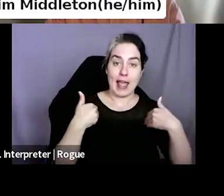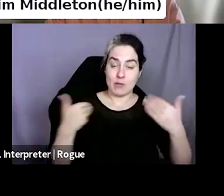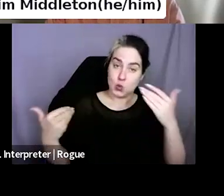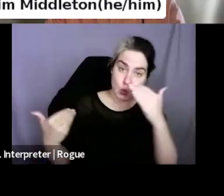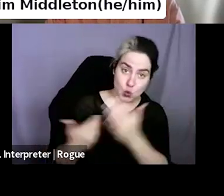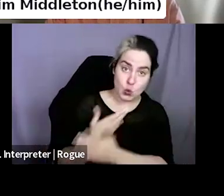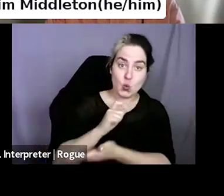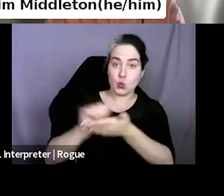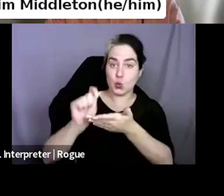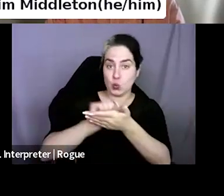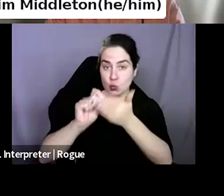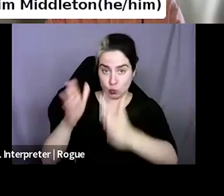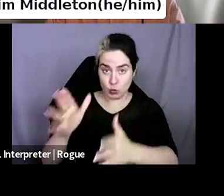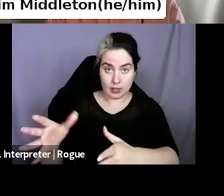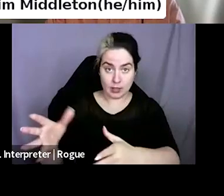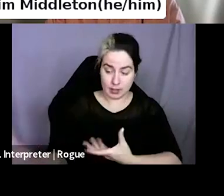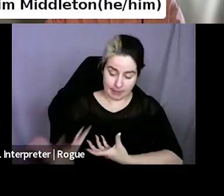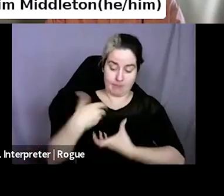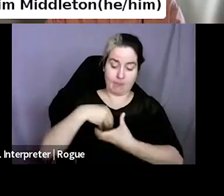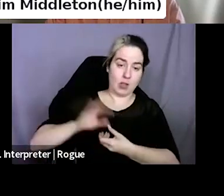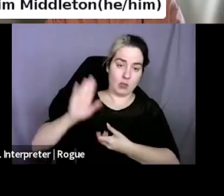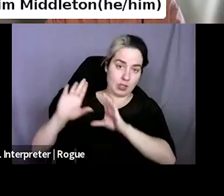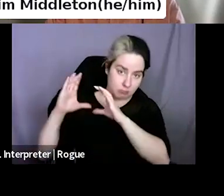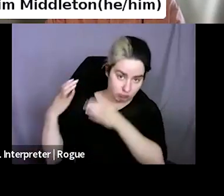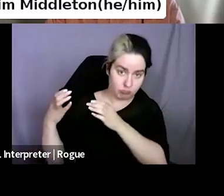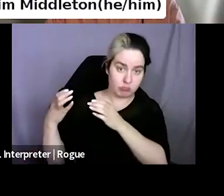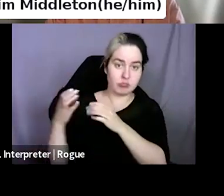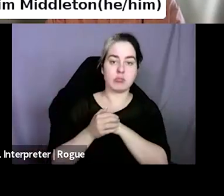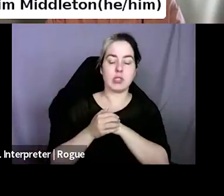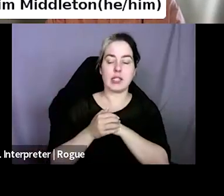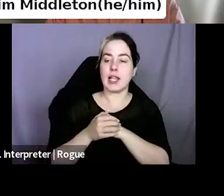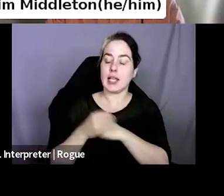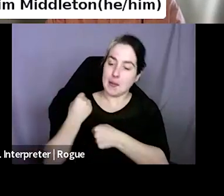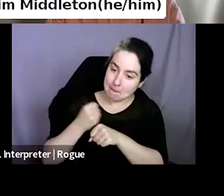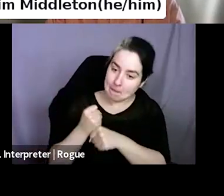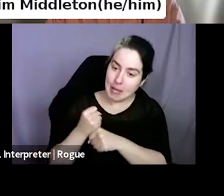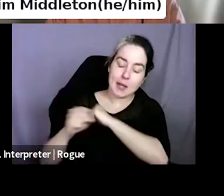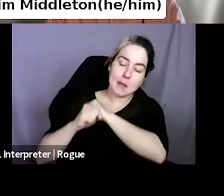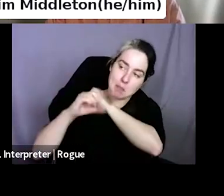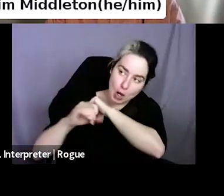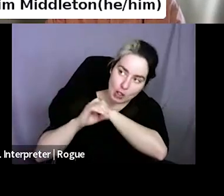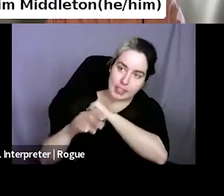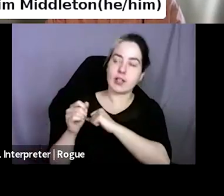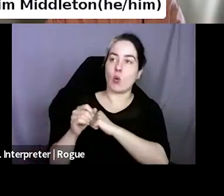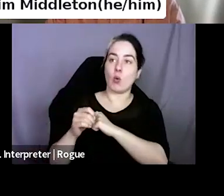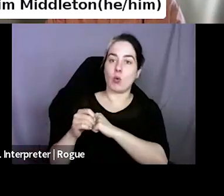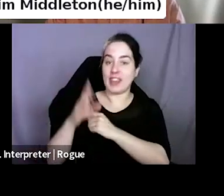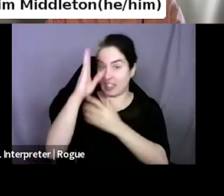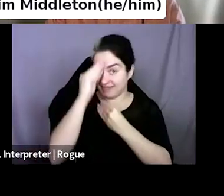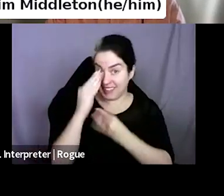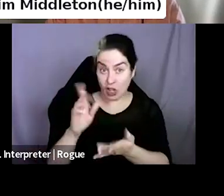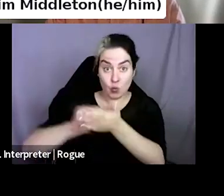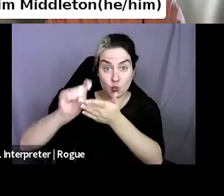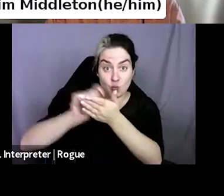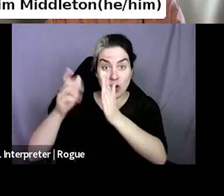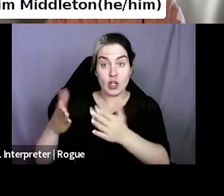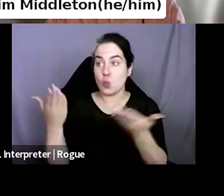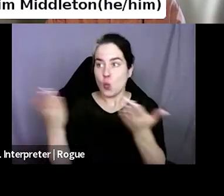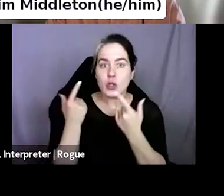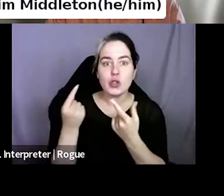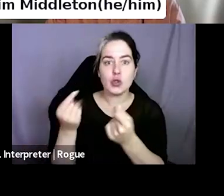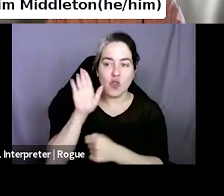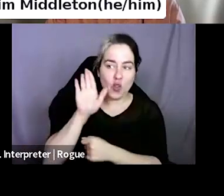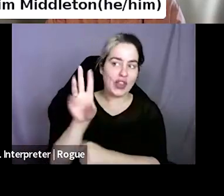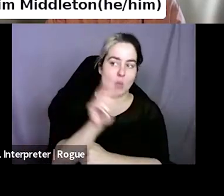they help put together marketing campaigns or they instruct authors on what to have on the website, that make sure that